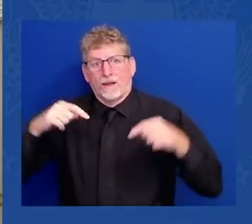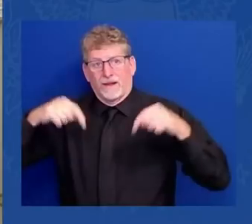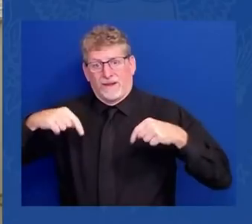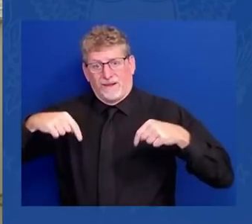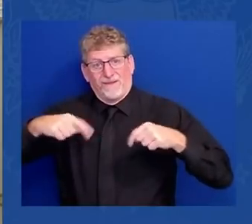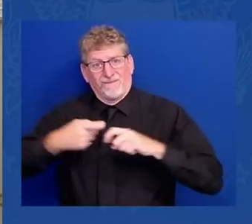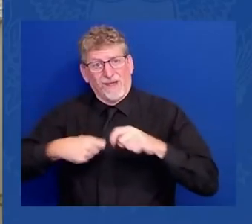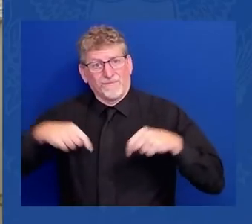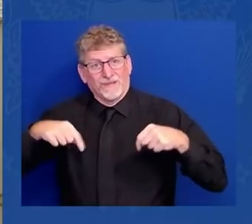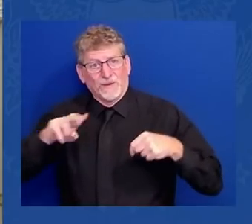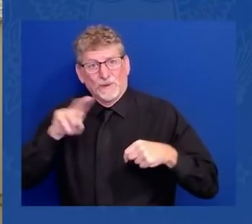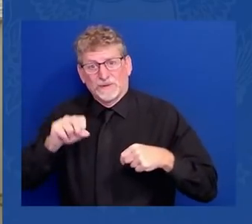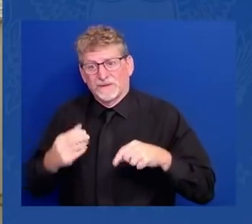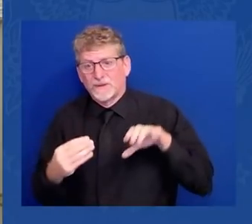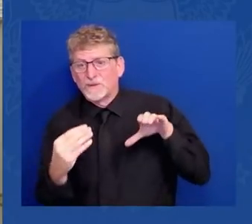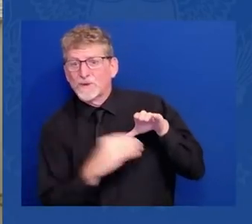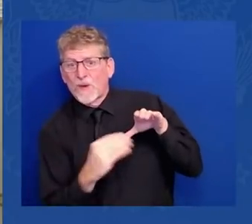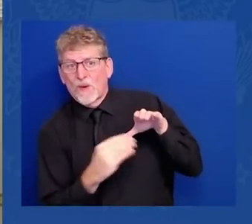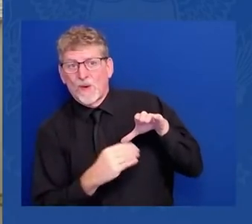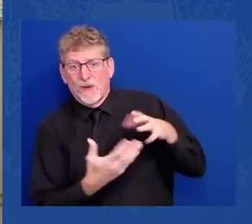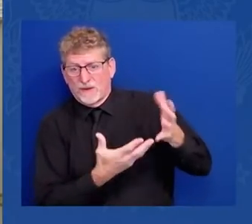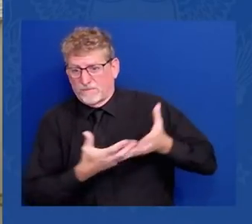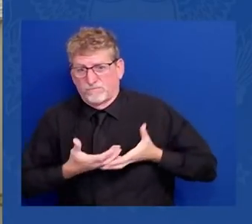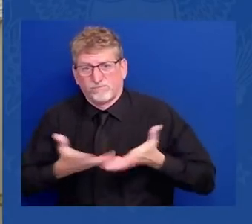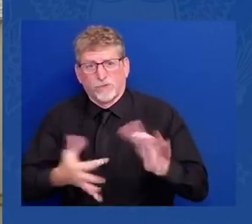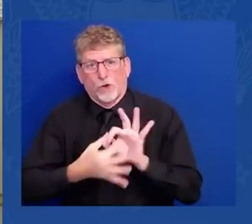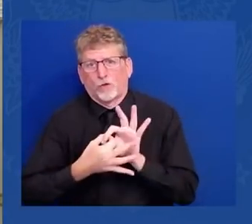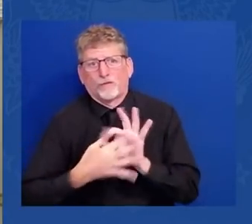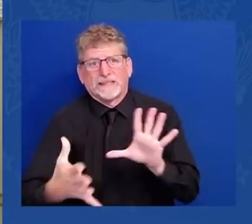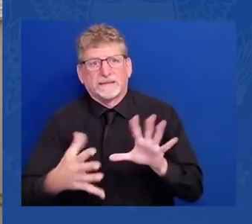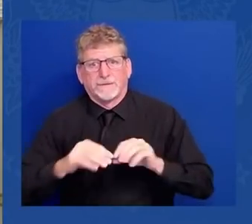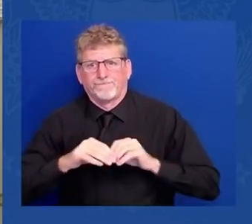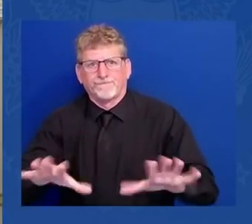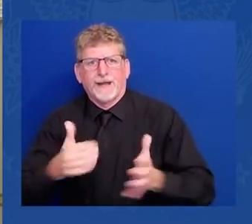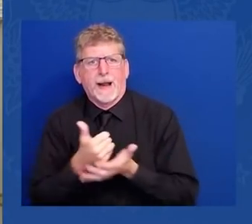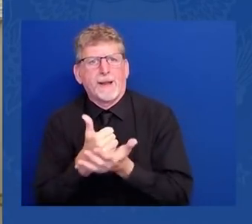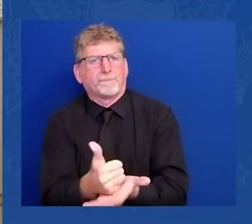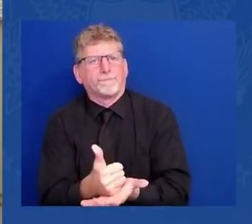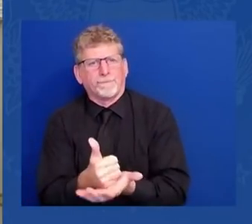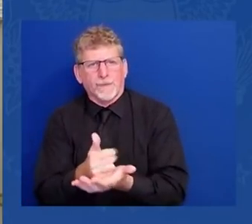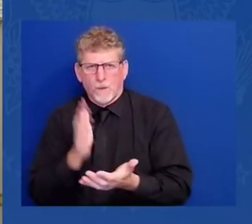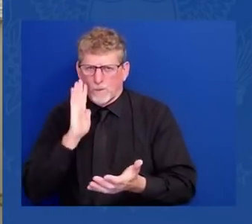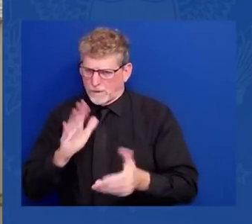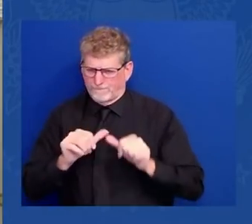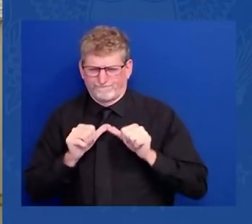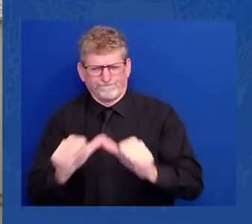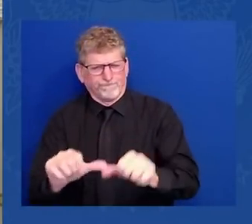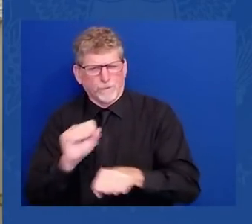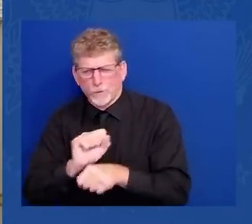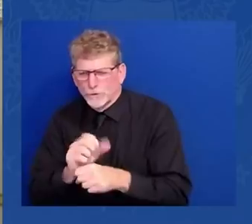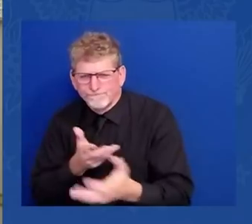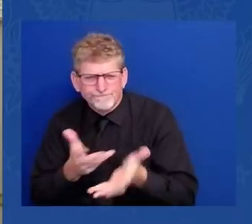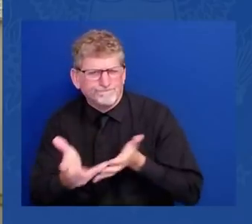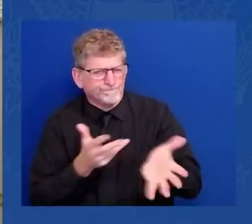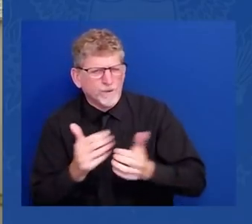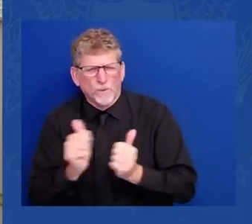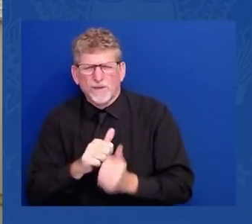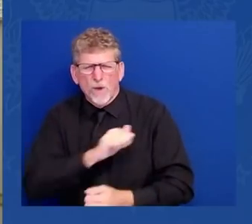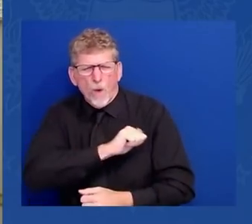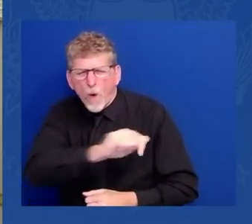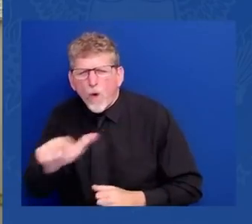We're also going to keep working with every tool at our disposal to protect American families and businesses. Now,